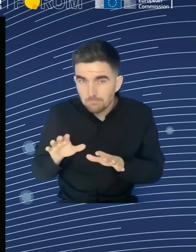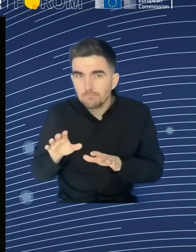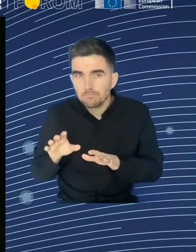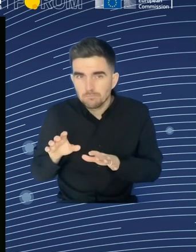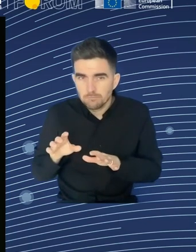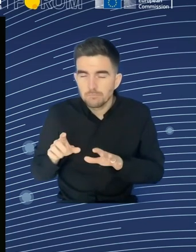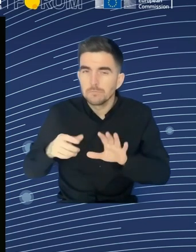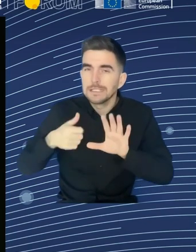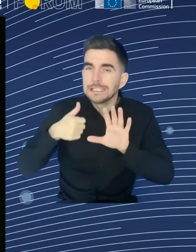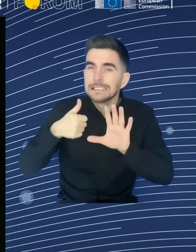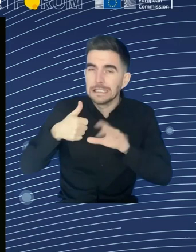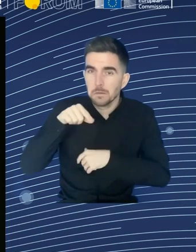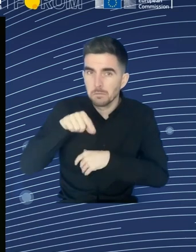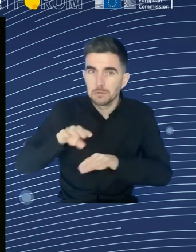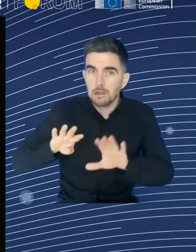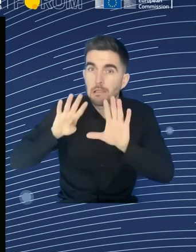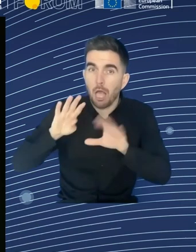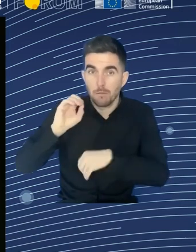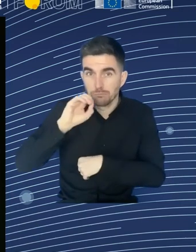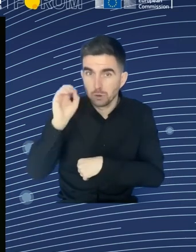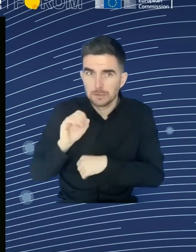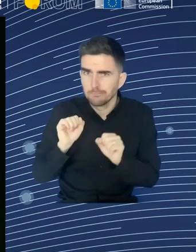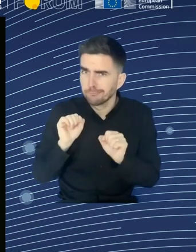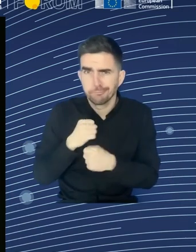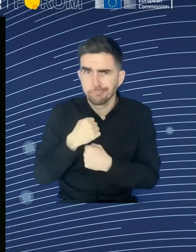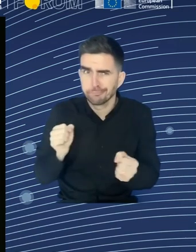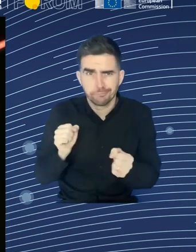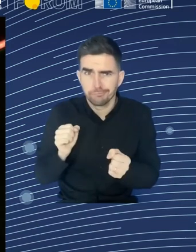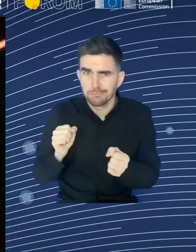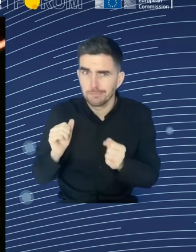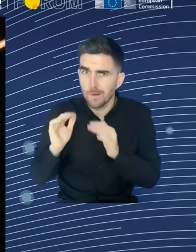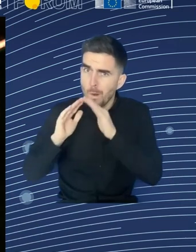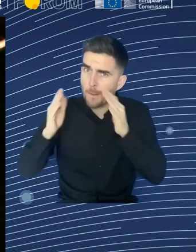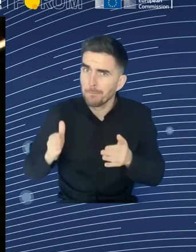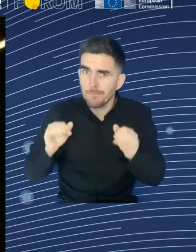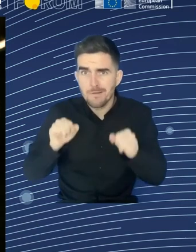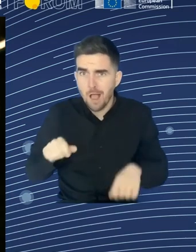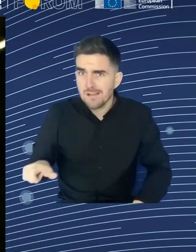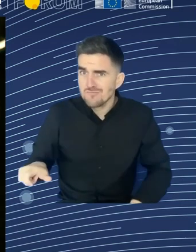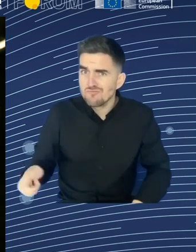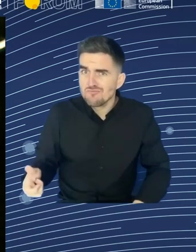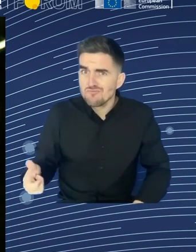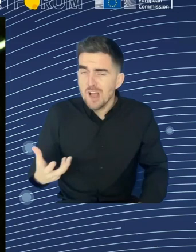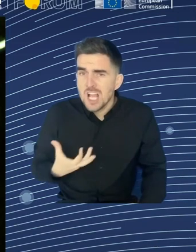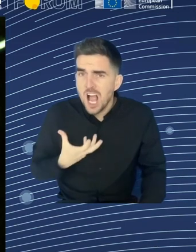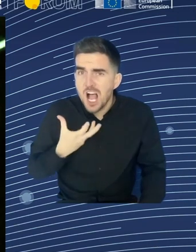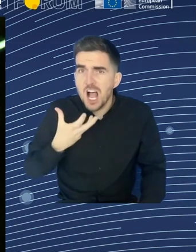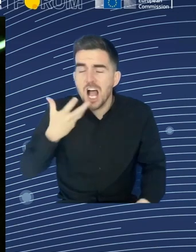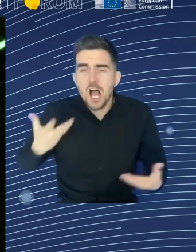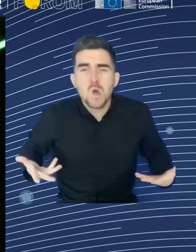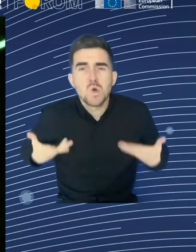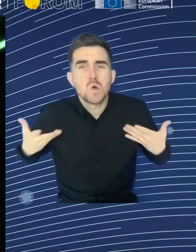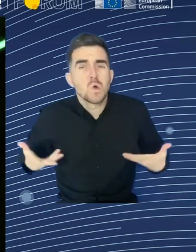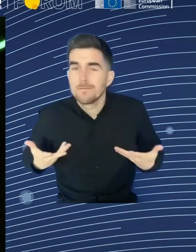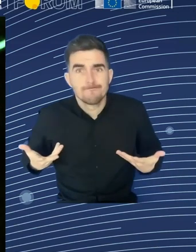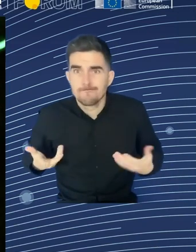could create between 1 and 2.5 million additional jobs in the EU by 2030, depending on